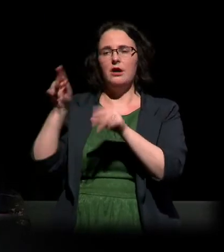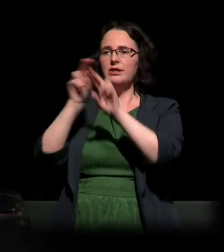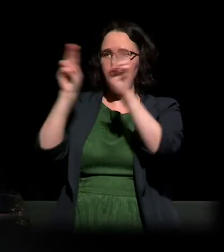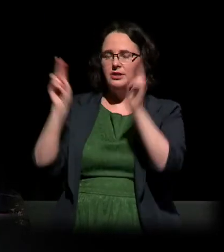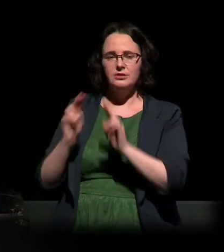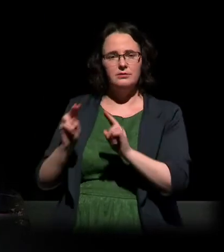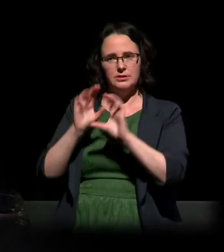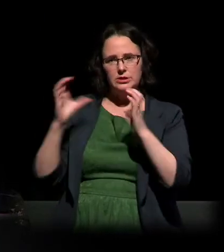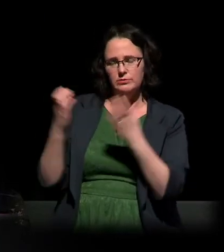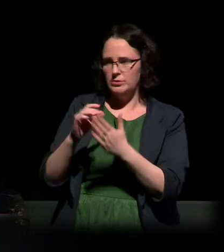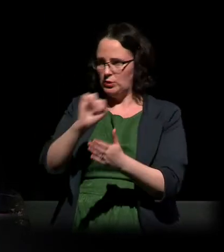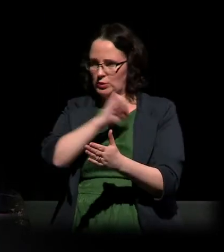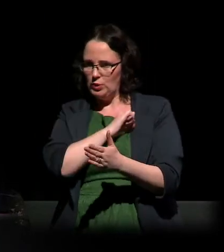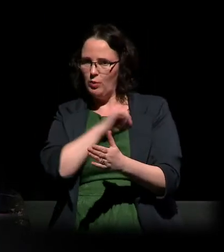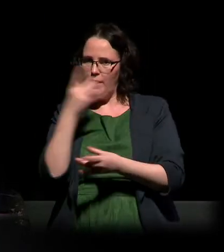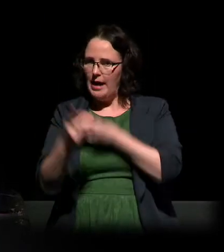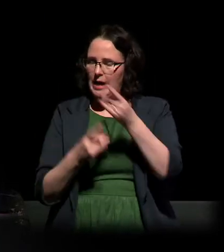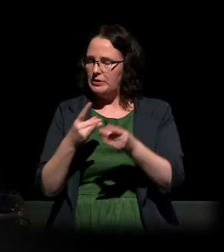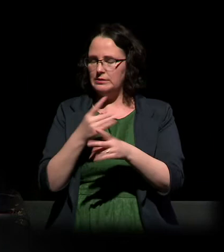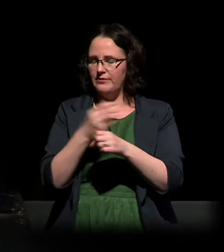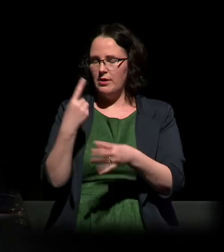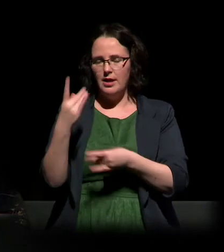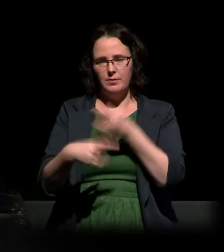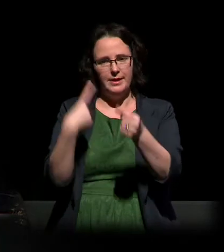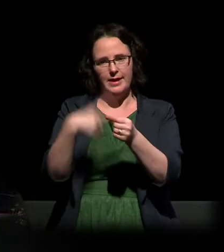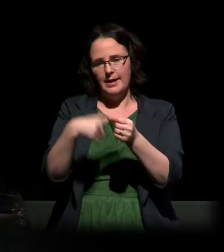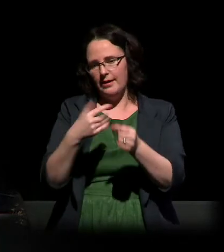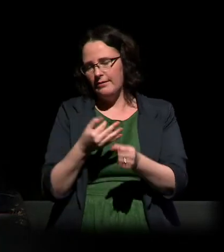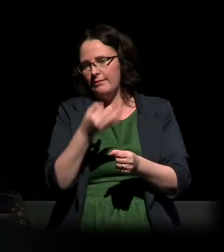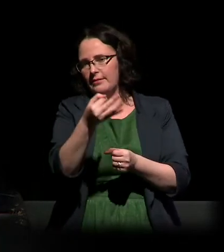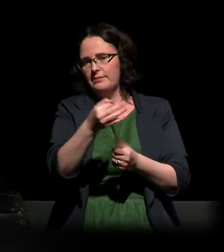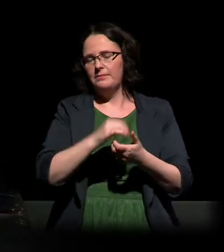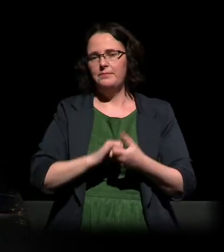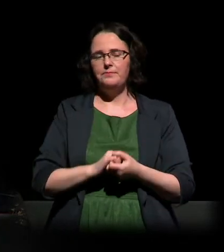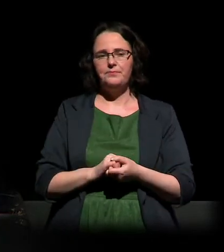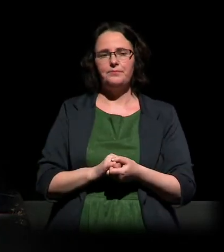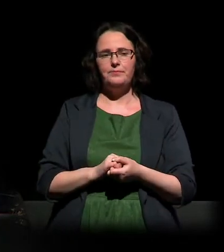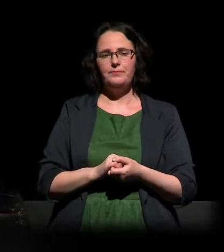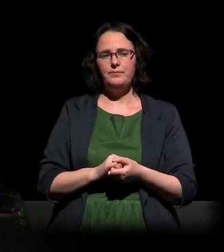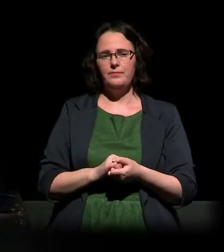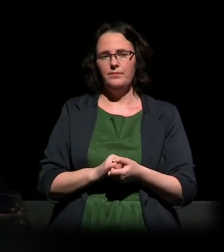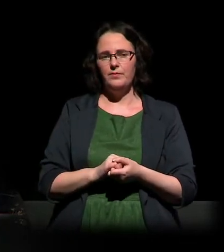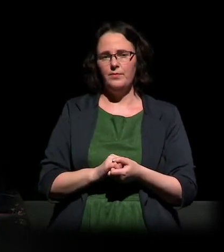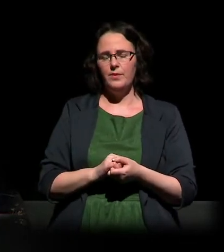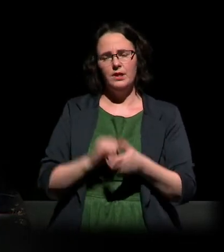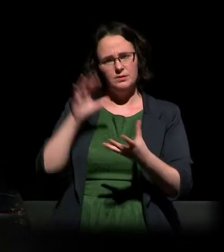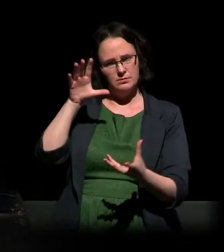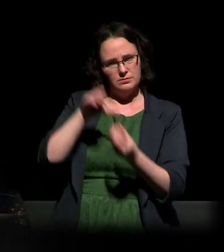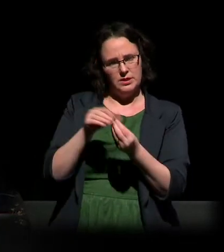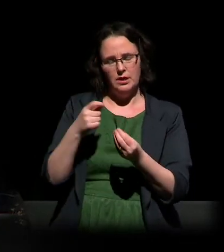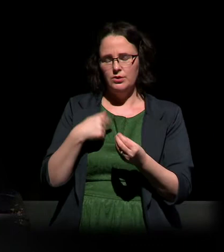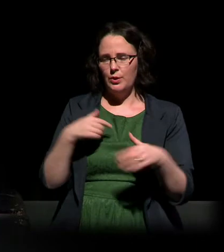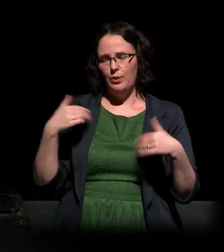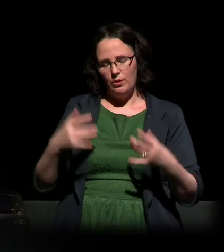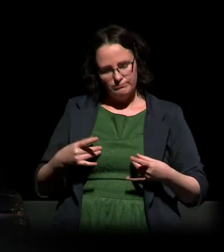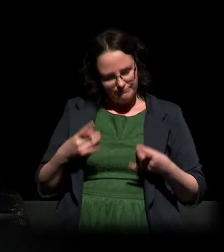atrocities would be prevented in future. I want to conclude once again by saying how humbled I am to be in the